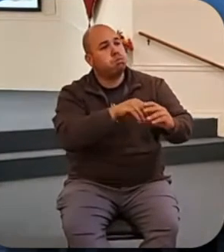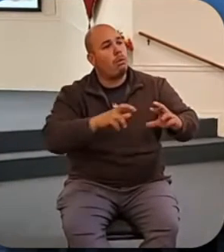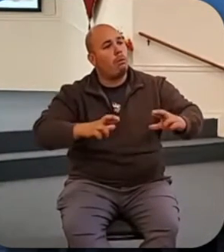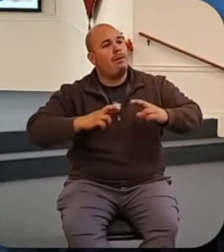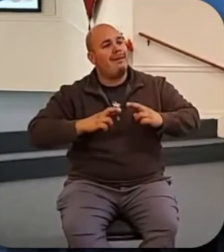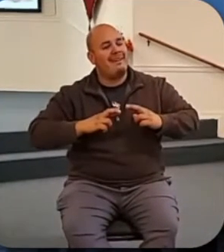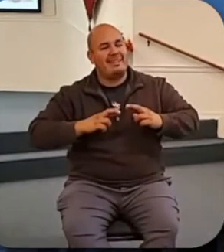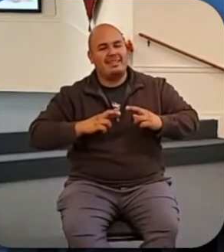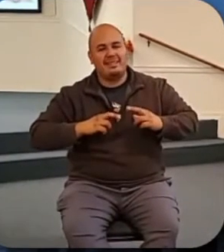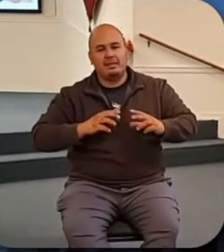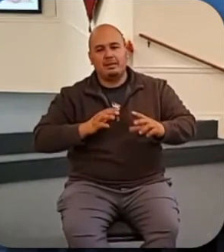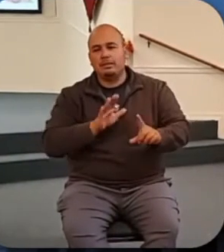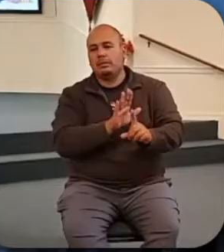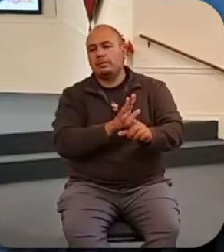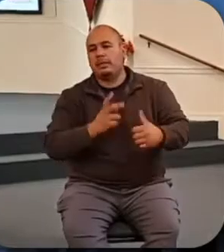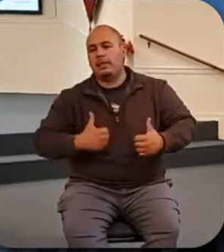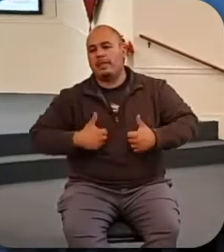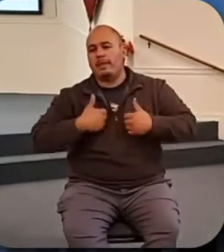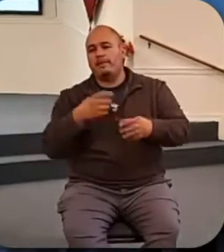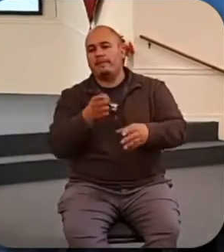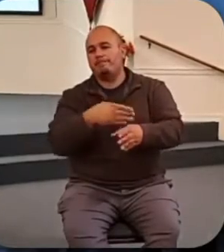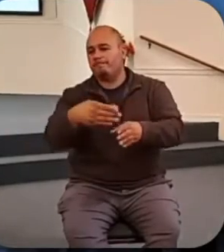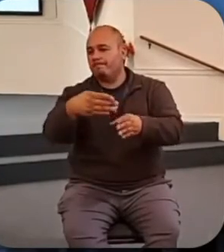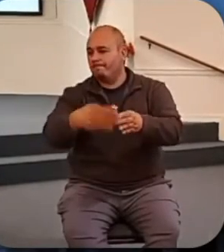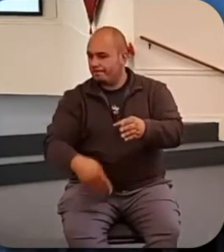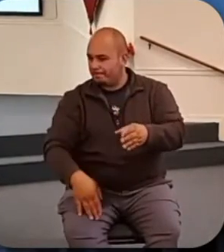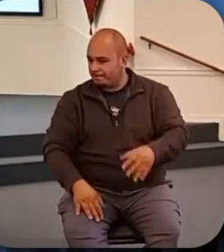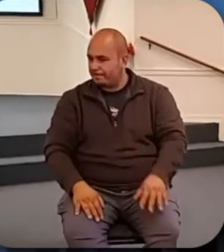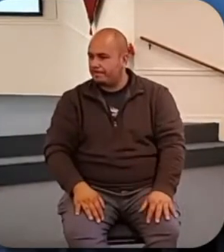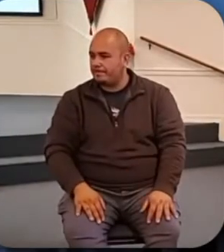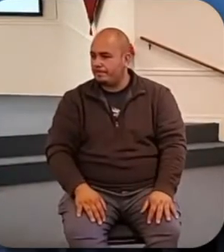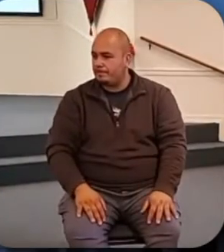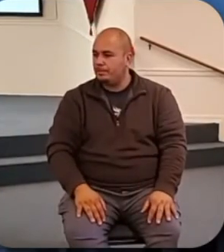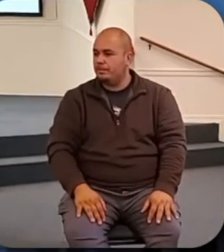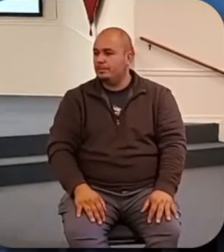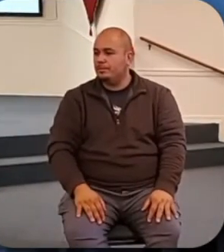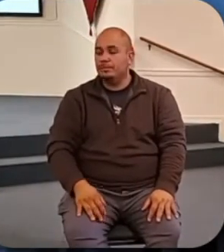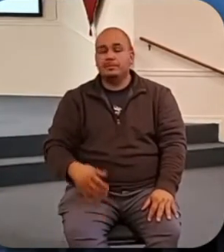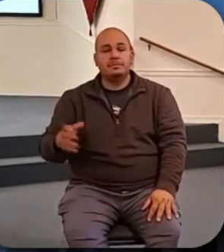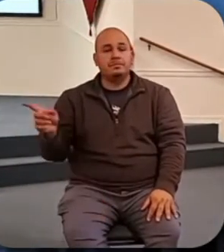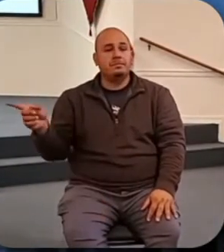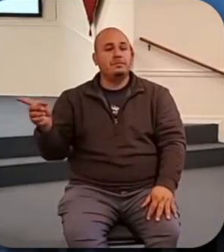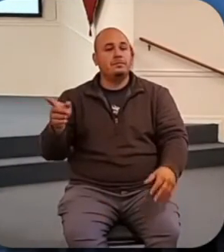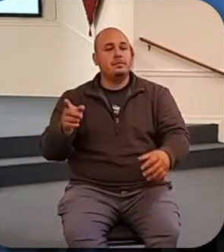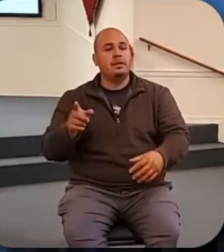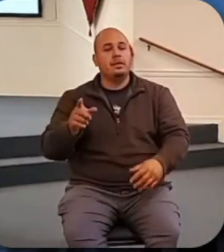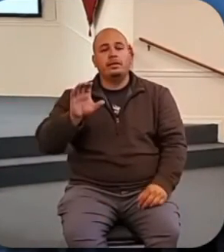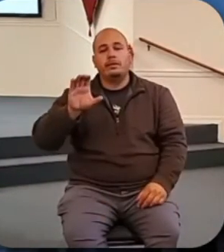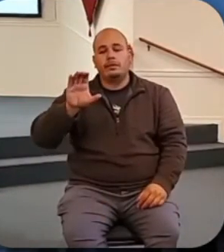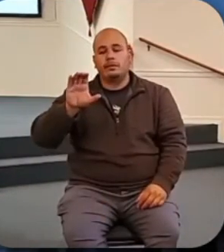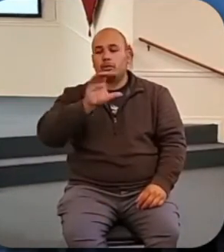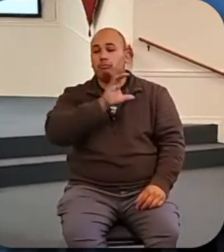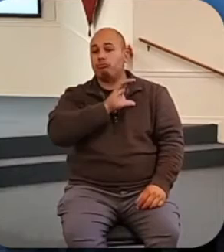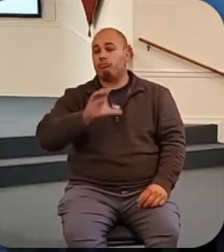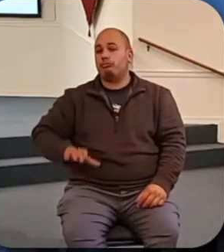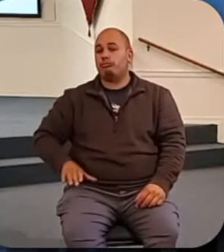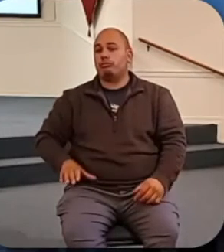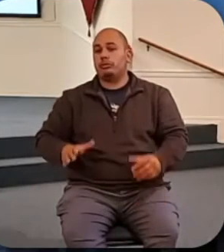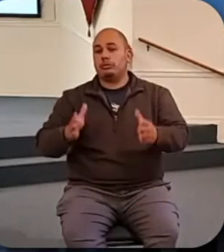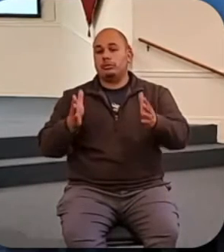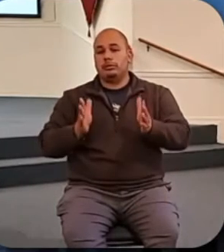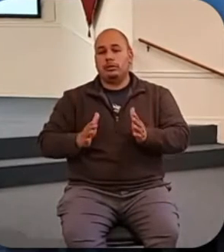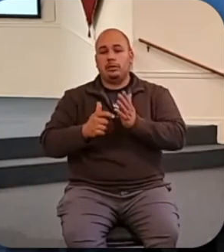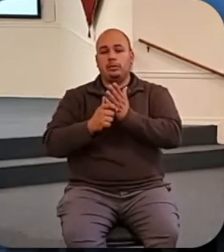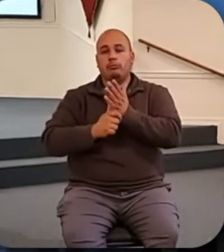This past week, the Christian Chronicle, Church of Christ newspaper based out of Oklahoma, they